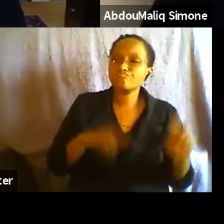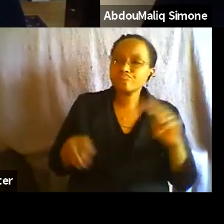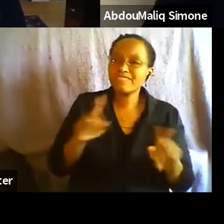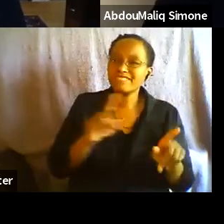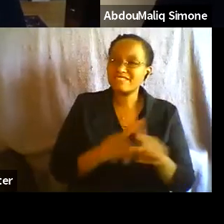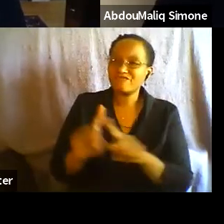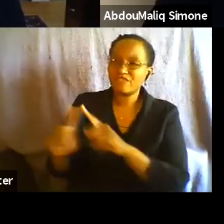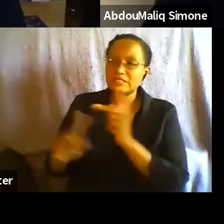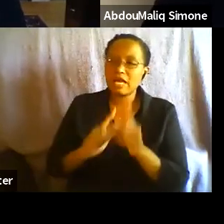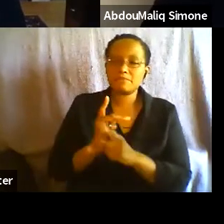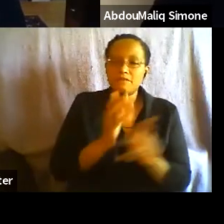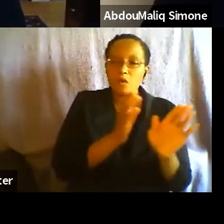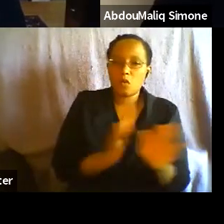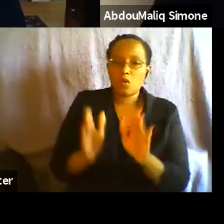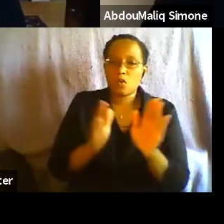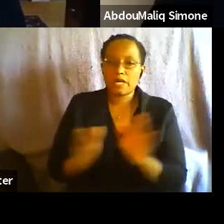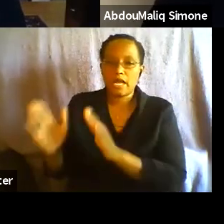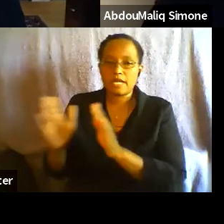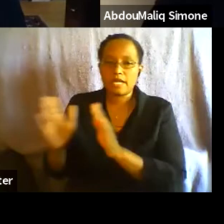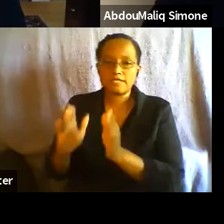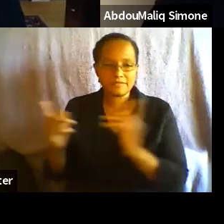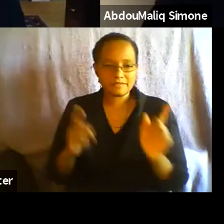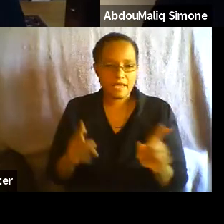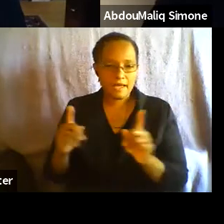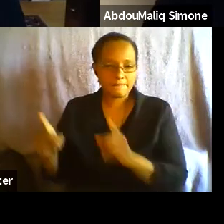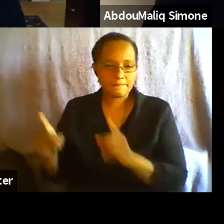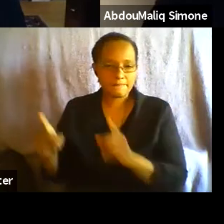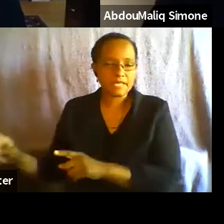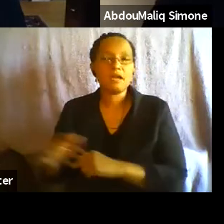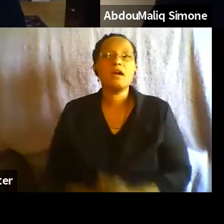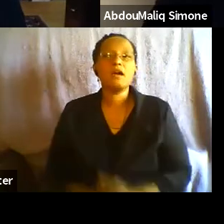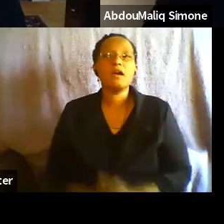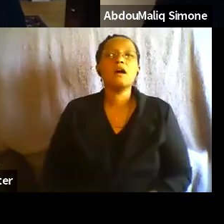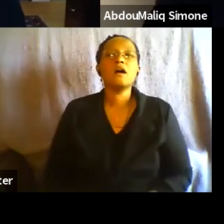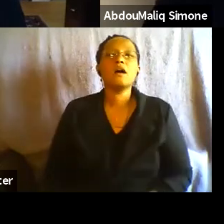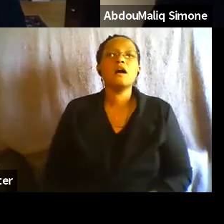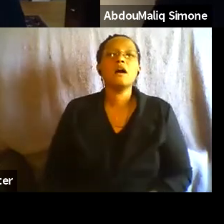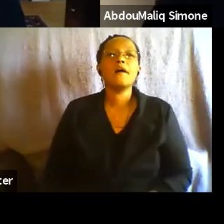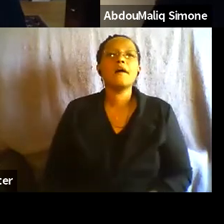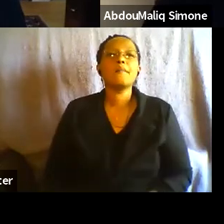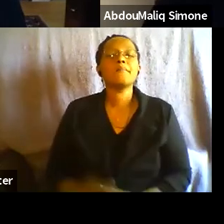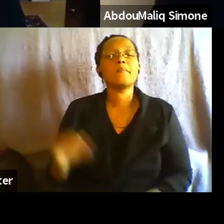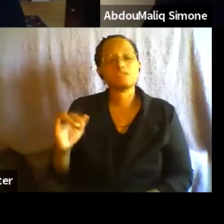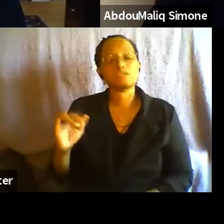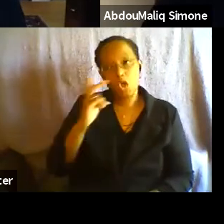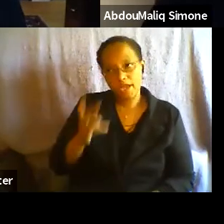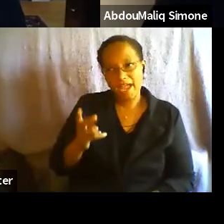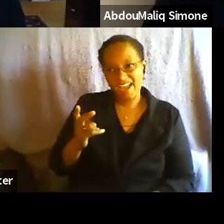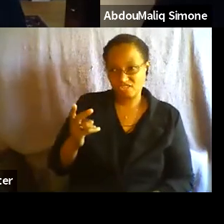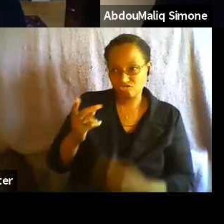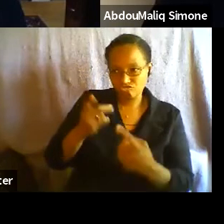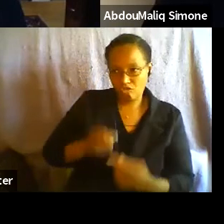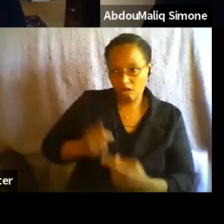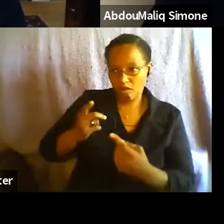exist and, and thought and organizing and histories of struggle that are there, but we are rarely